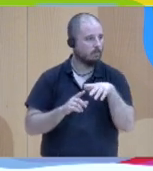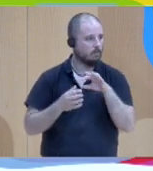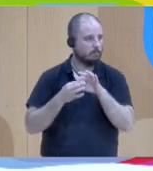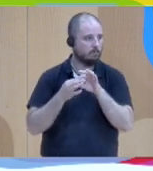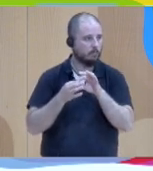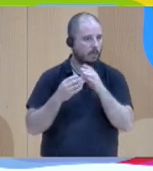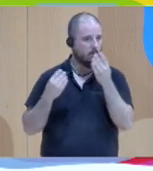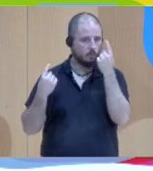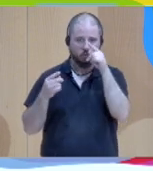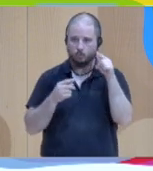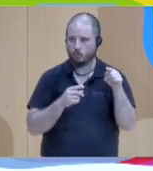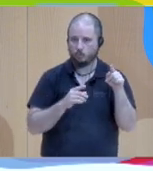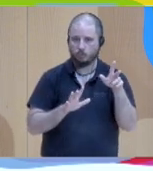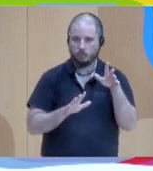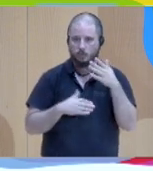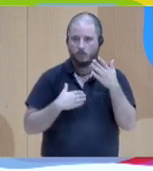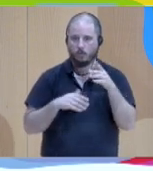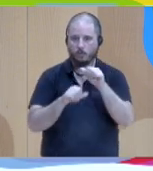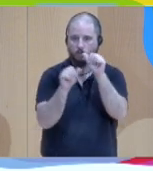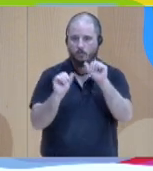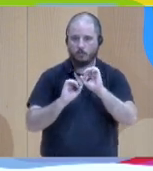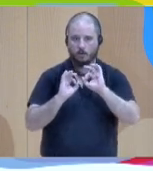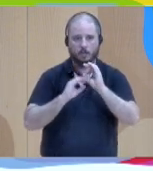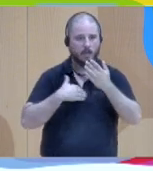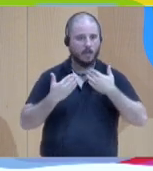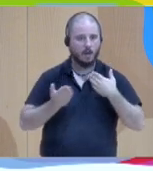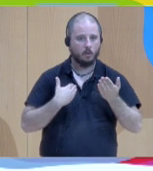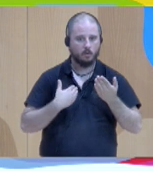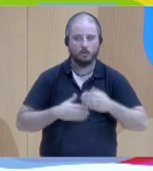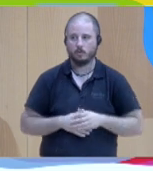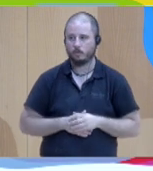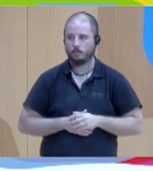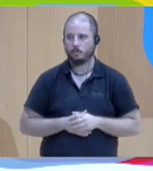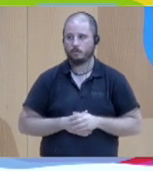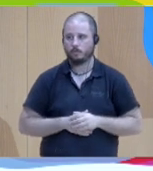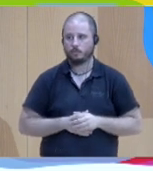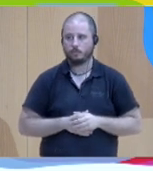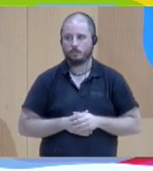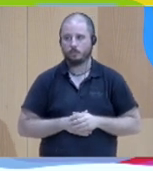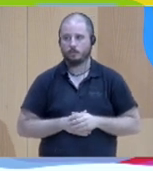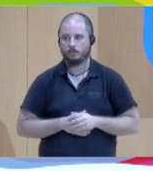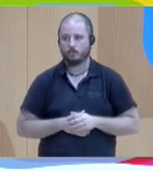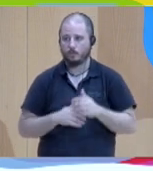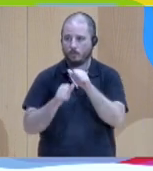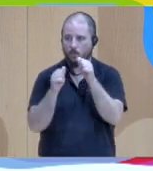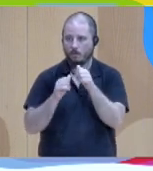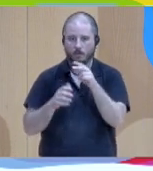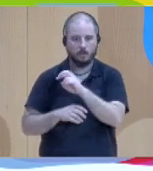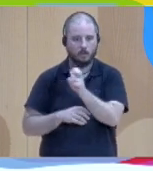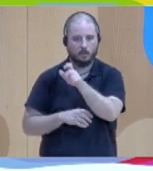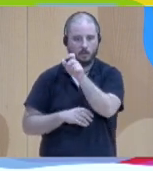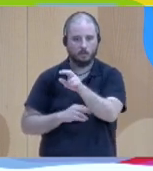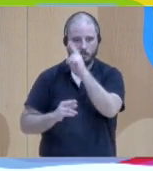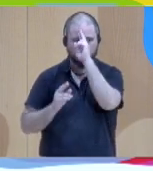dialogically do it in a way that respects other people and how do you do it